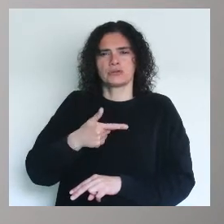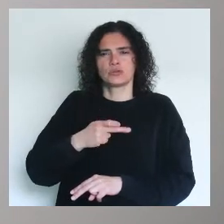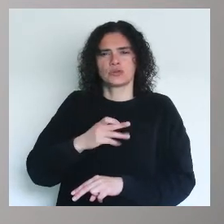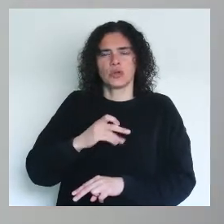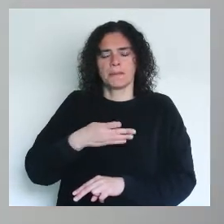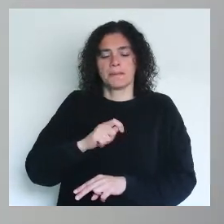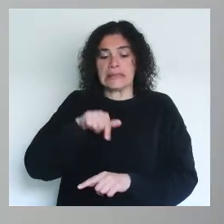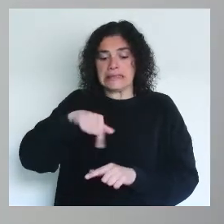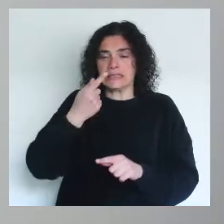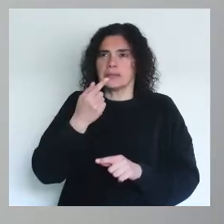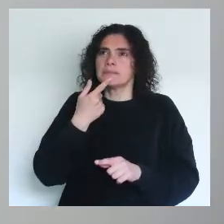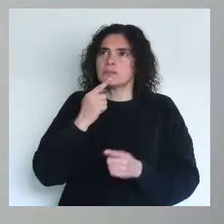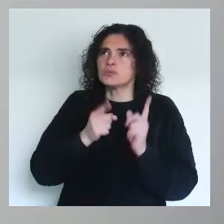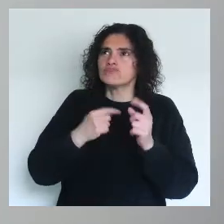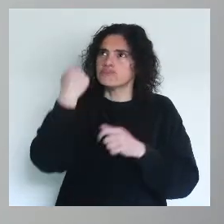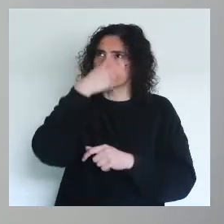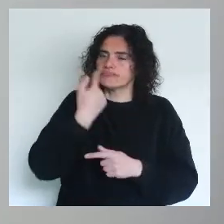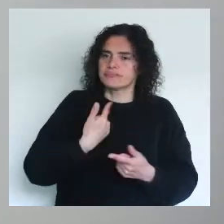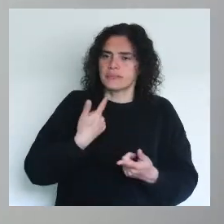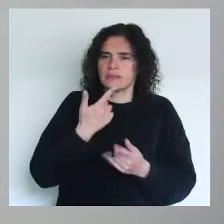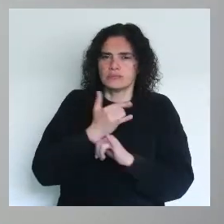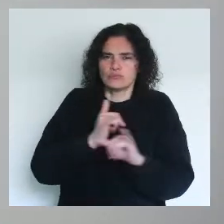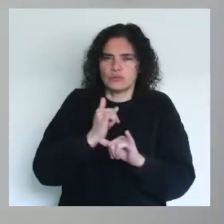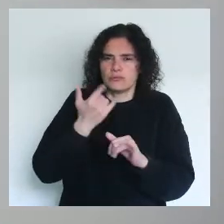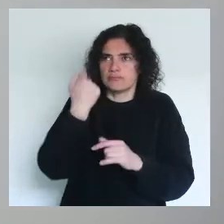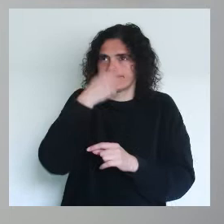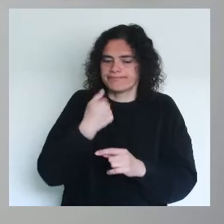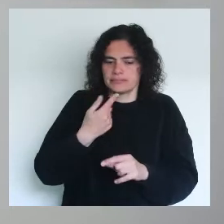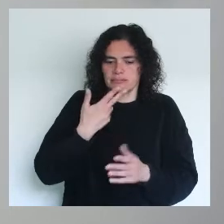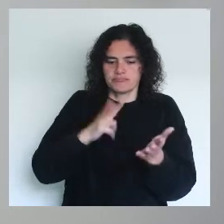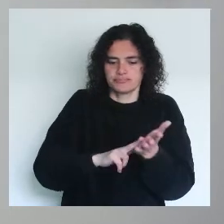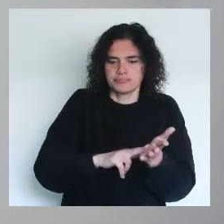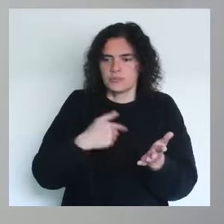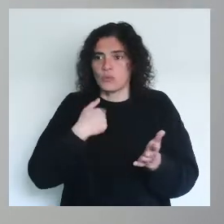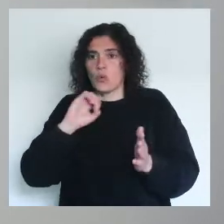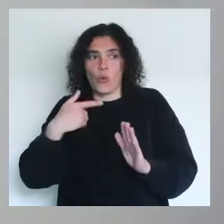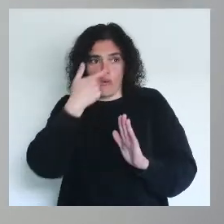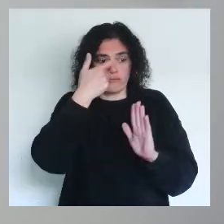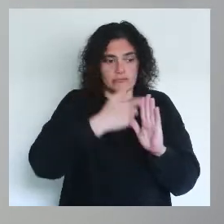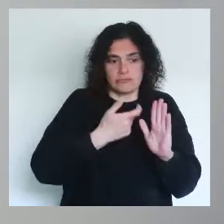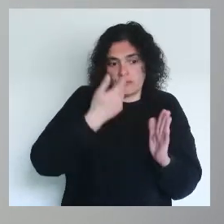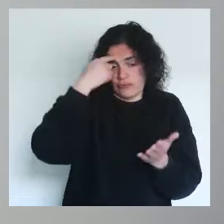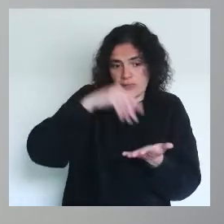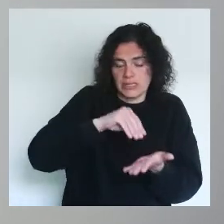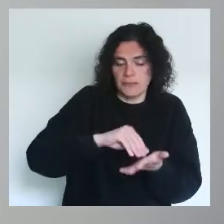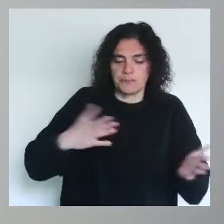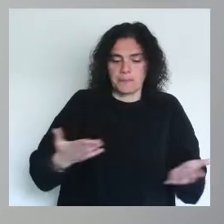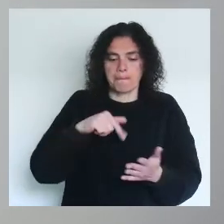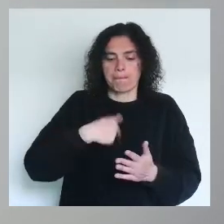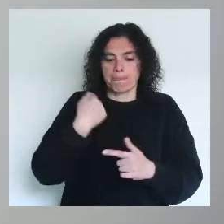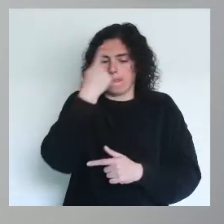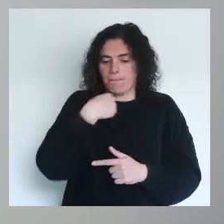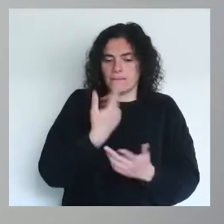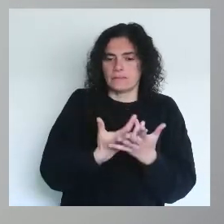a dancer. The notion of portrait, of portraiture, impossible portraiture, even real or fictionalized, or